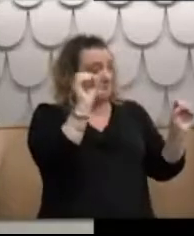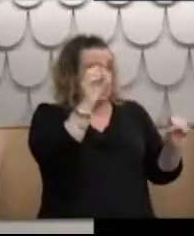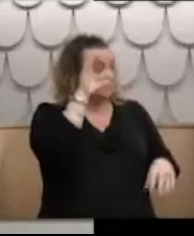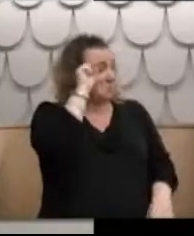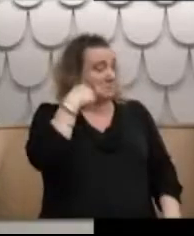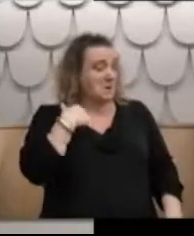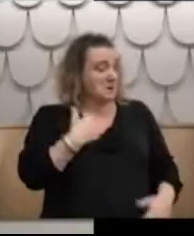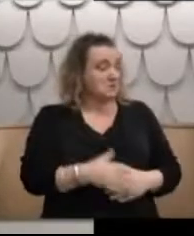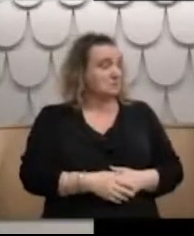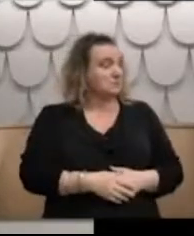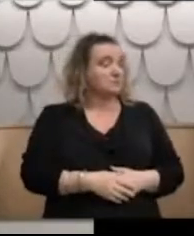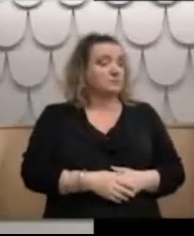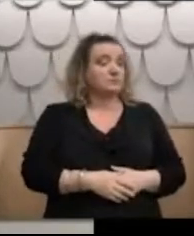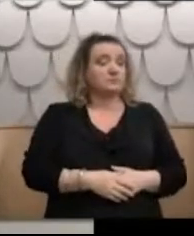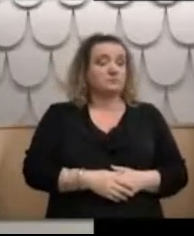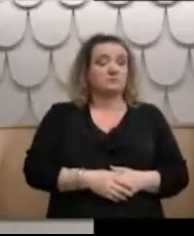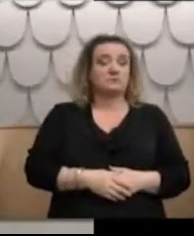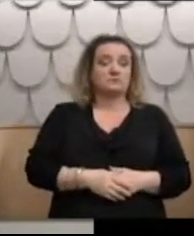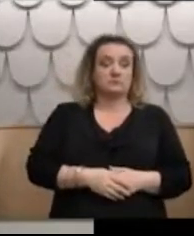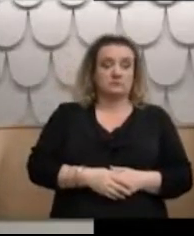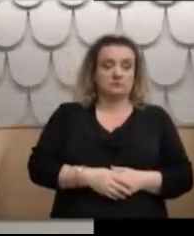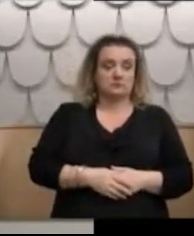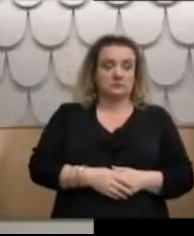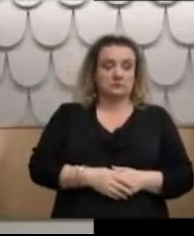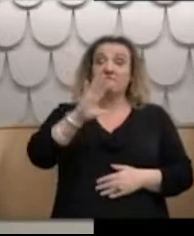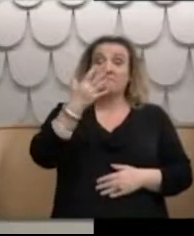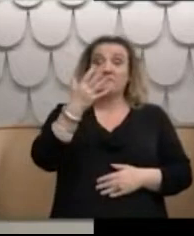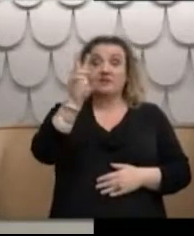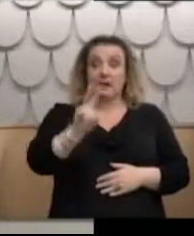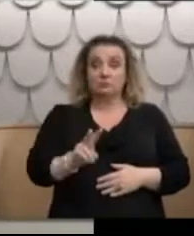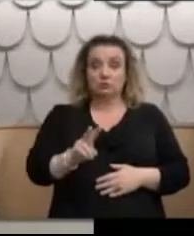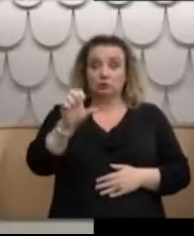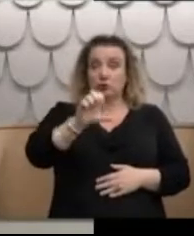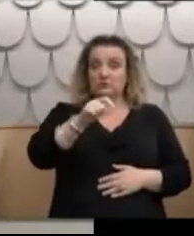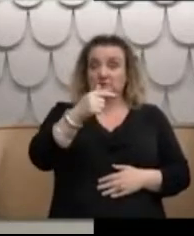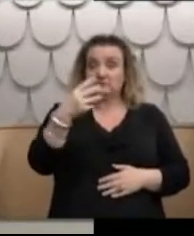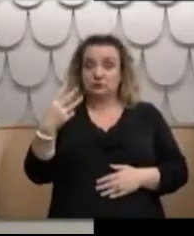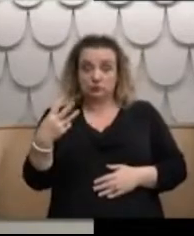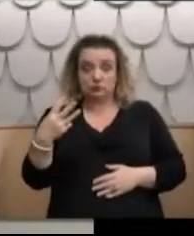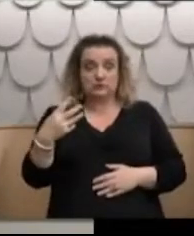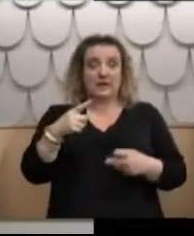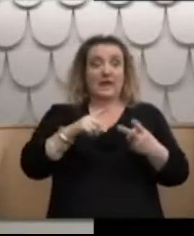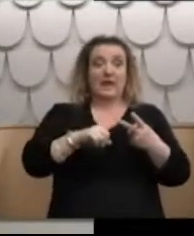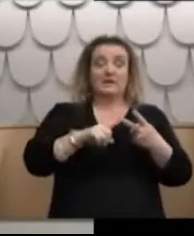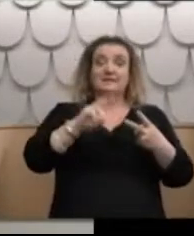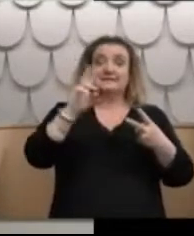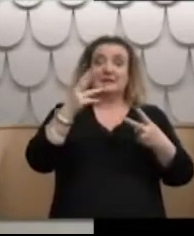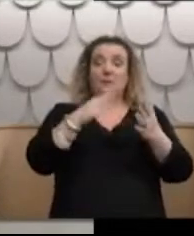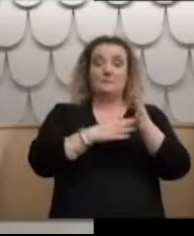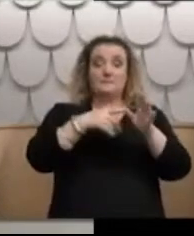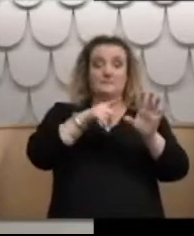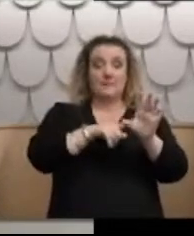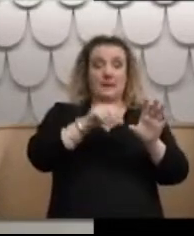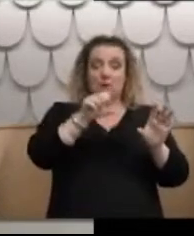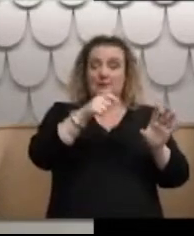Well, the 5th of April 1973 and 2nd of May 1973, Dr Leakes